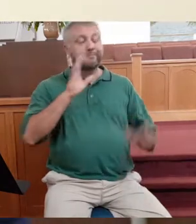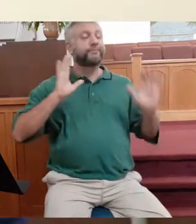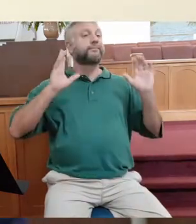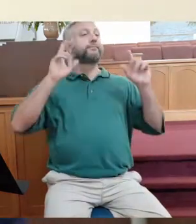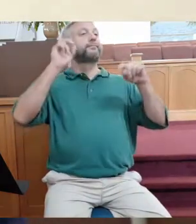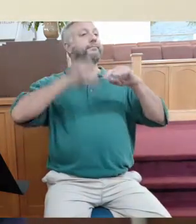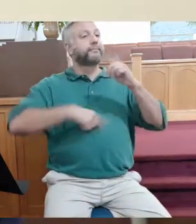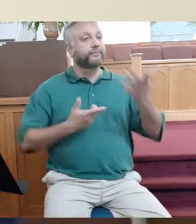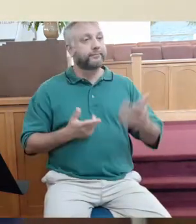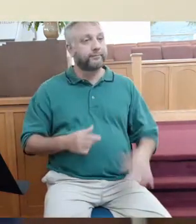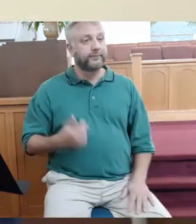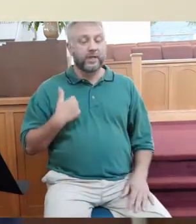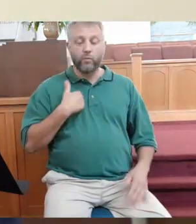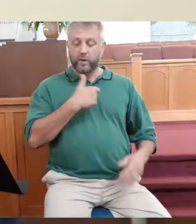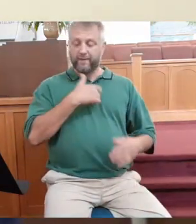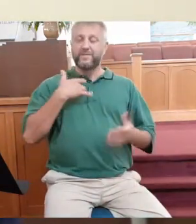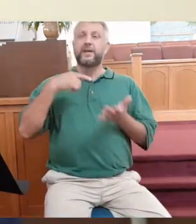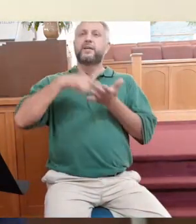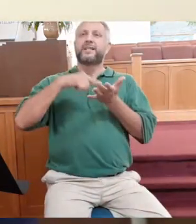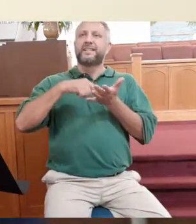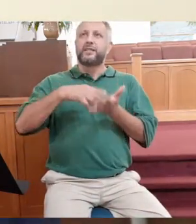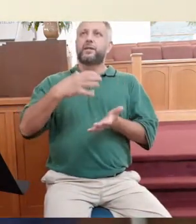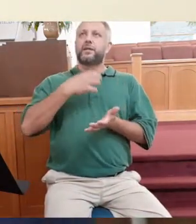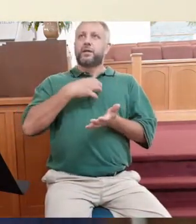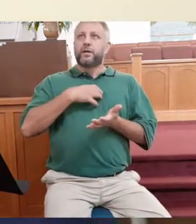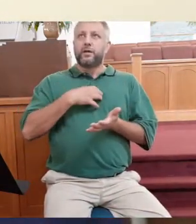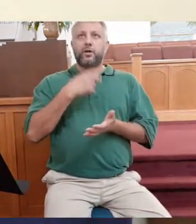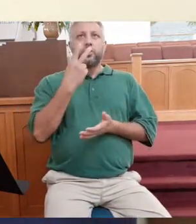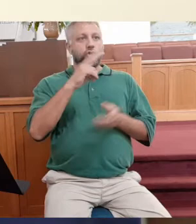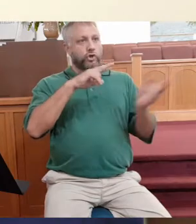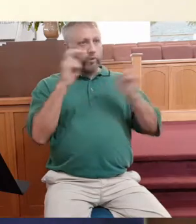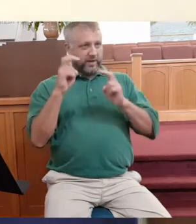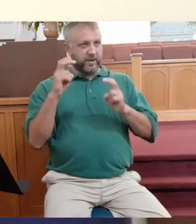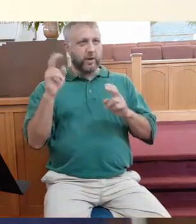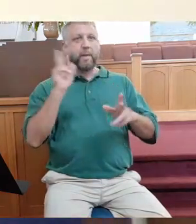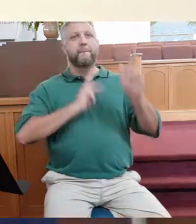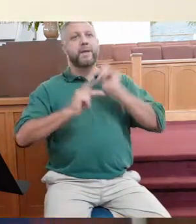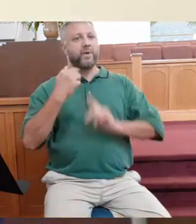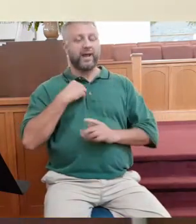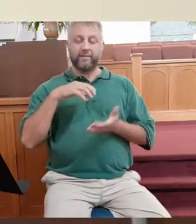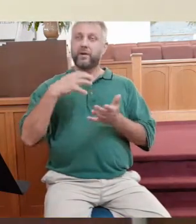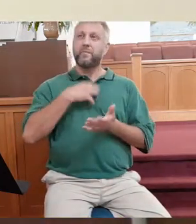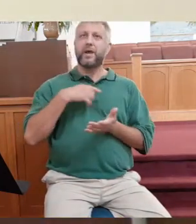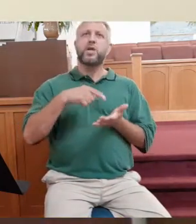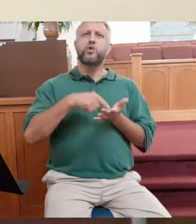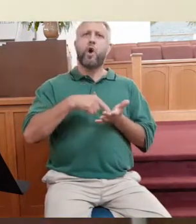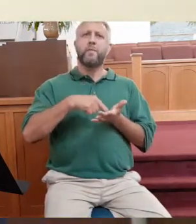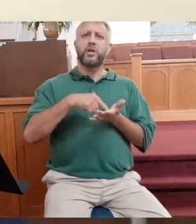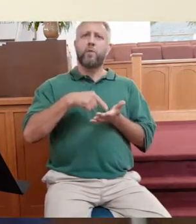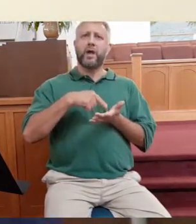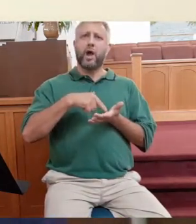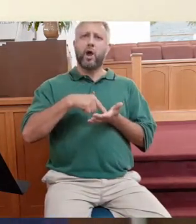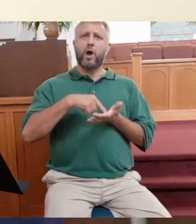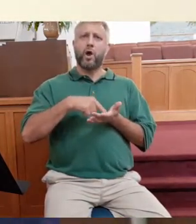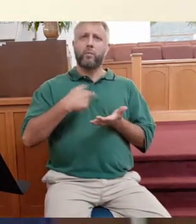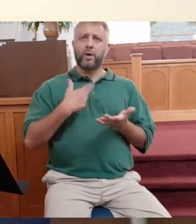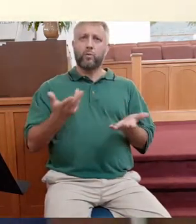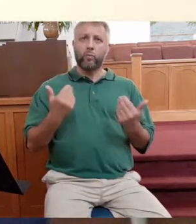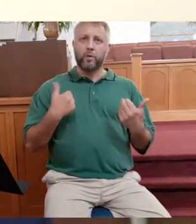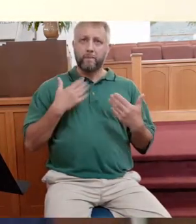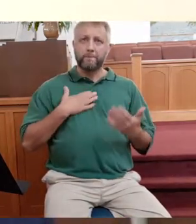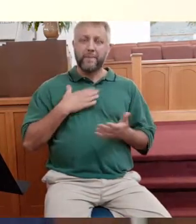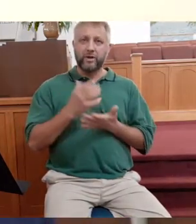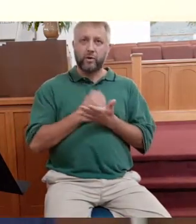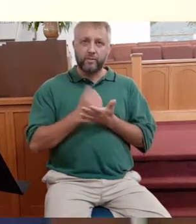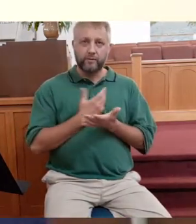issues and complaining issues. But this parable shows us very clearly God's grace on display. Three